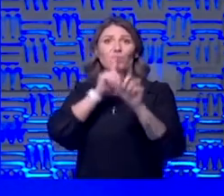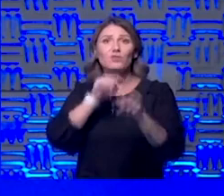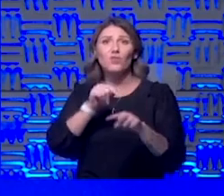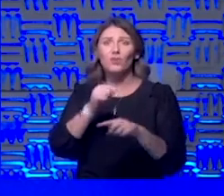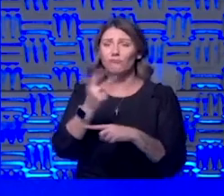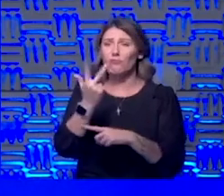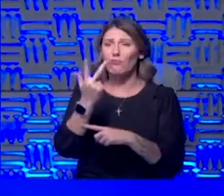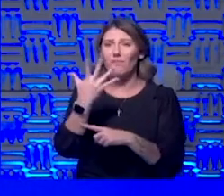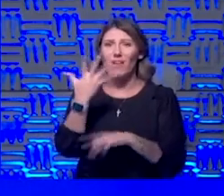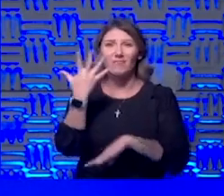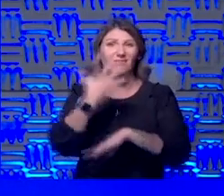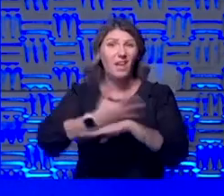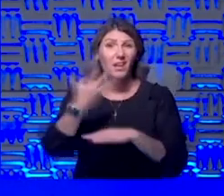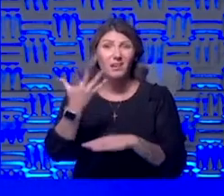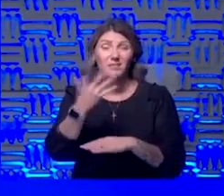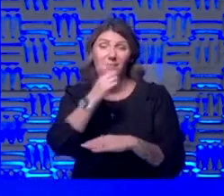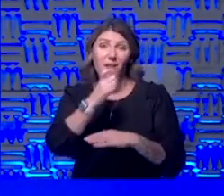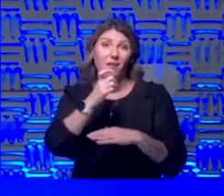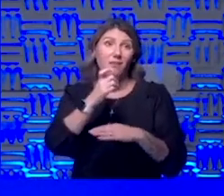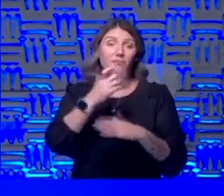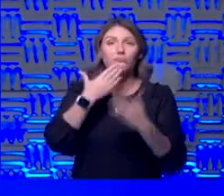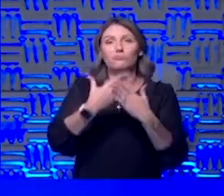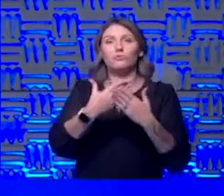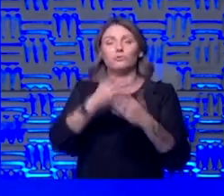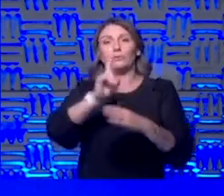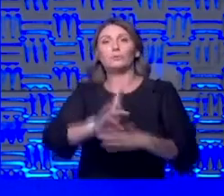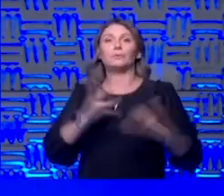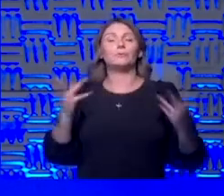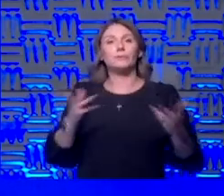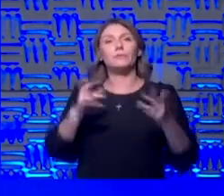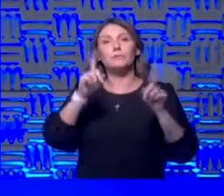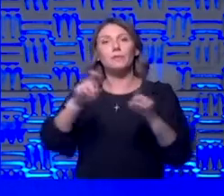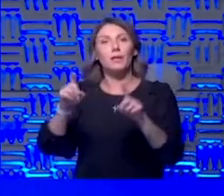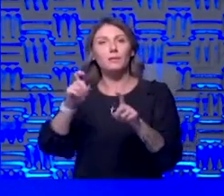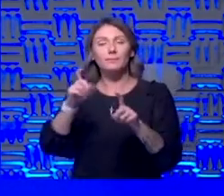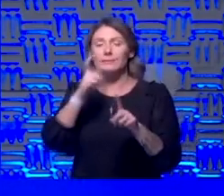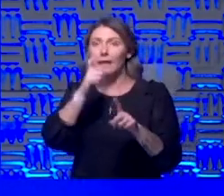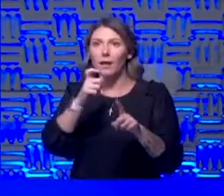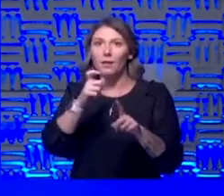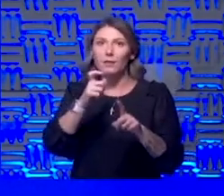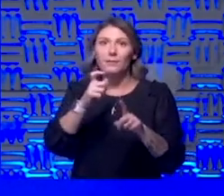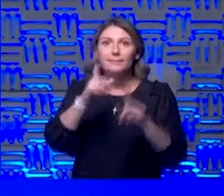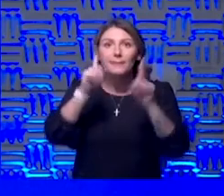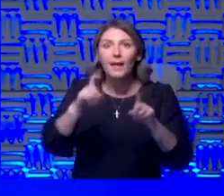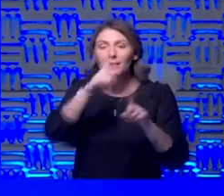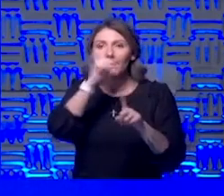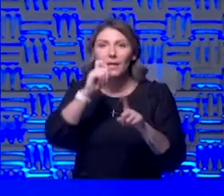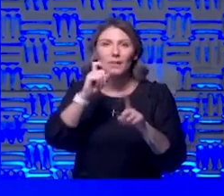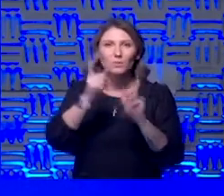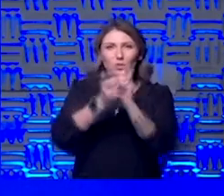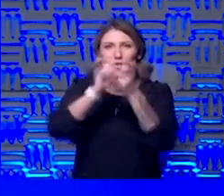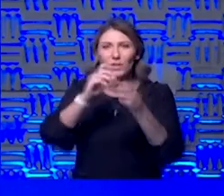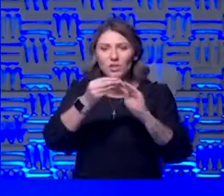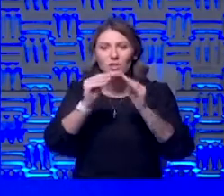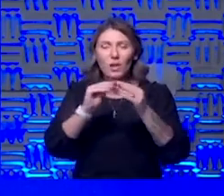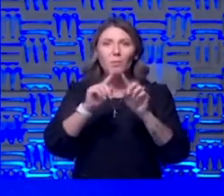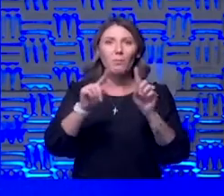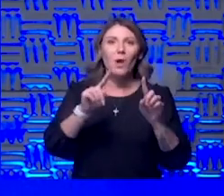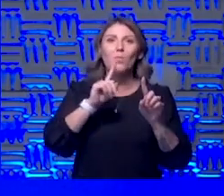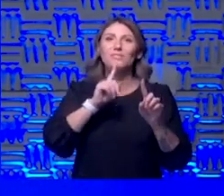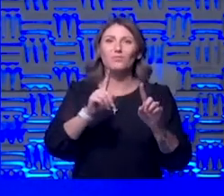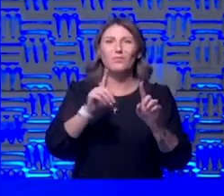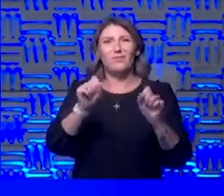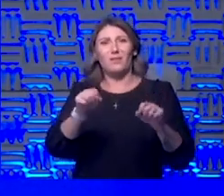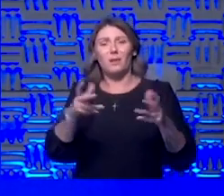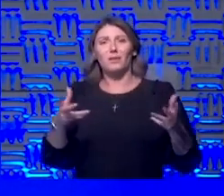it's probably not useful to test we're not saying don't test because of skewing the numbers but just because of the practicality of that instead what is